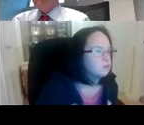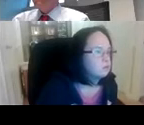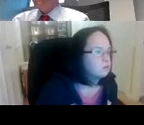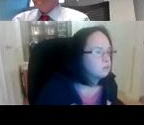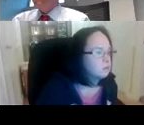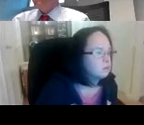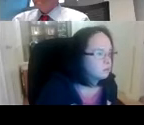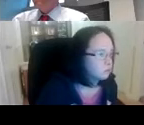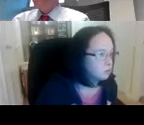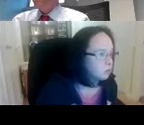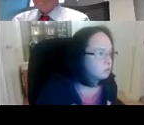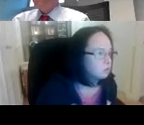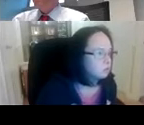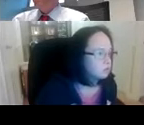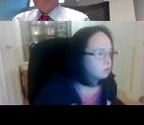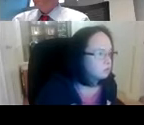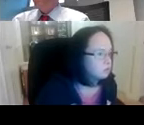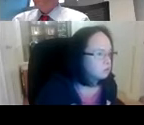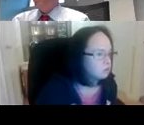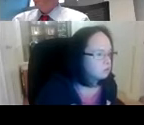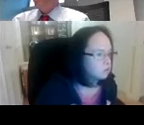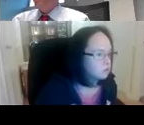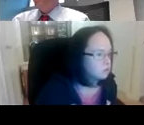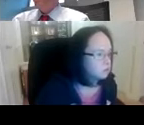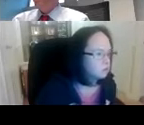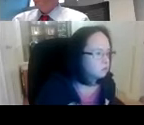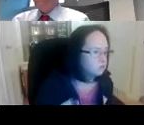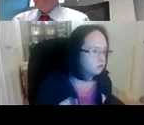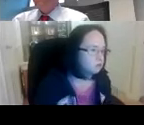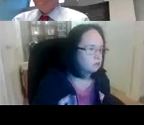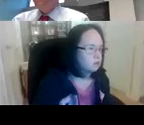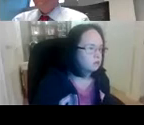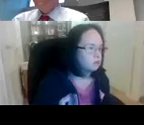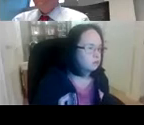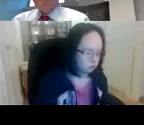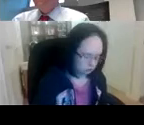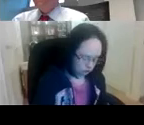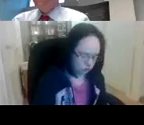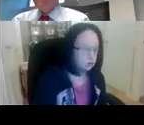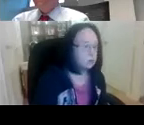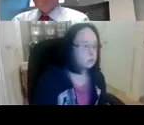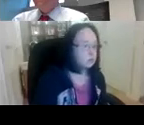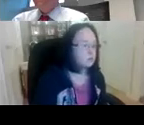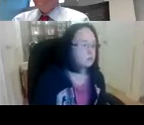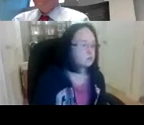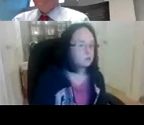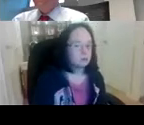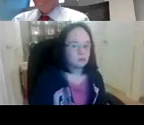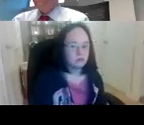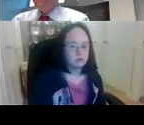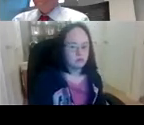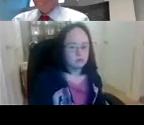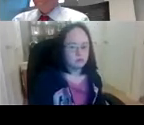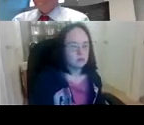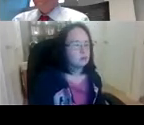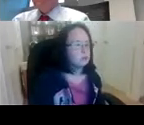uh celebrations and activities regardless of what faith people have and for many this is likely to